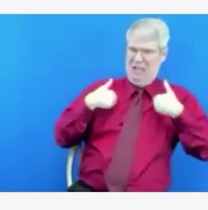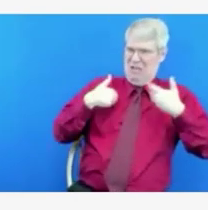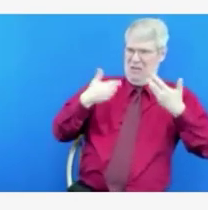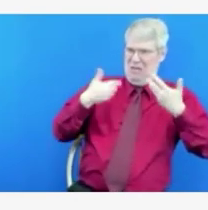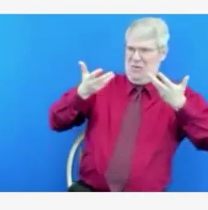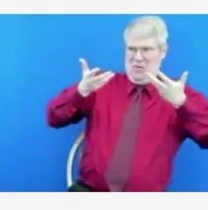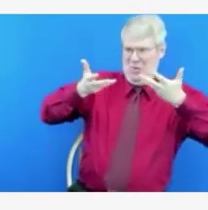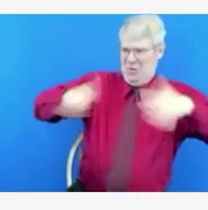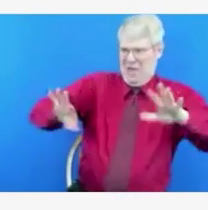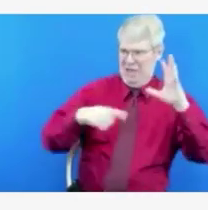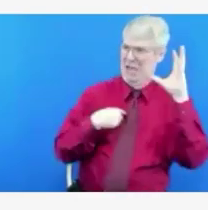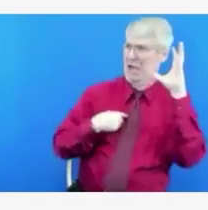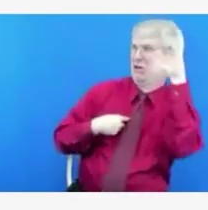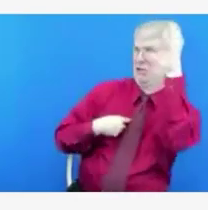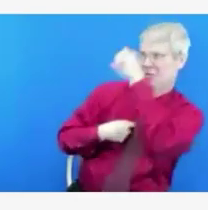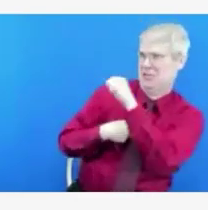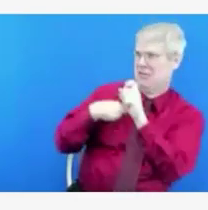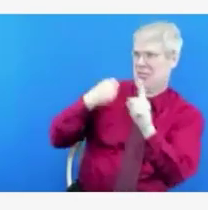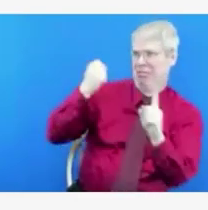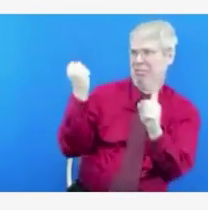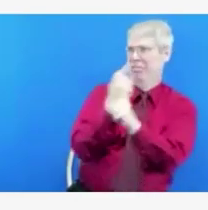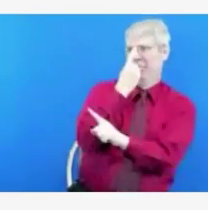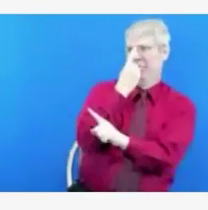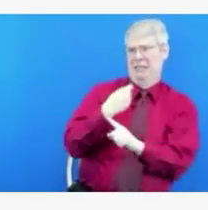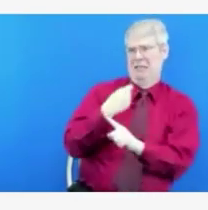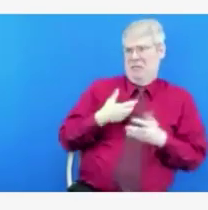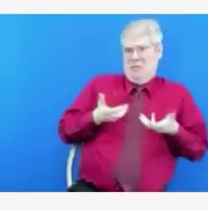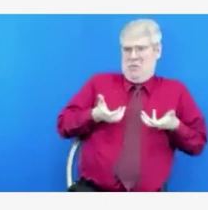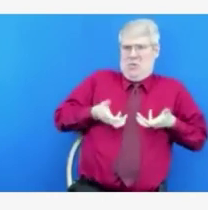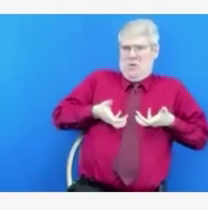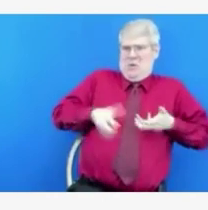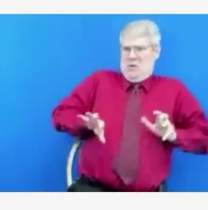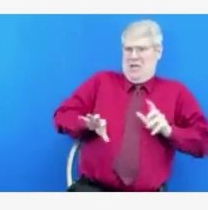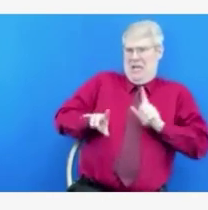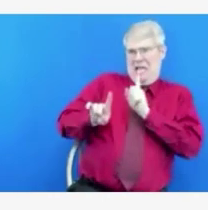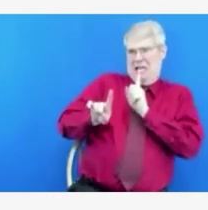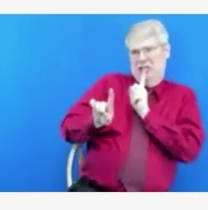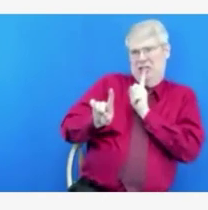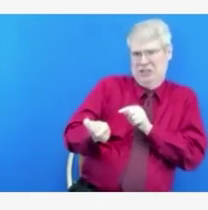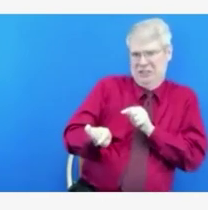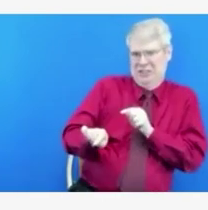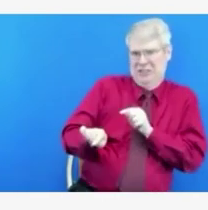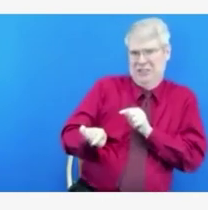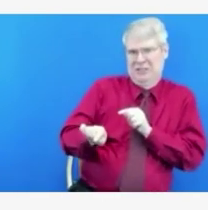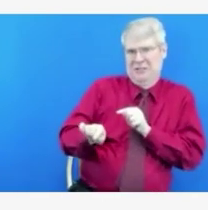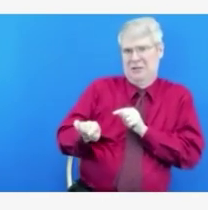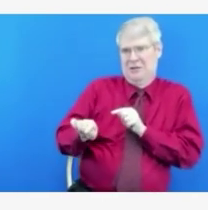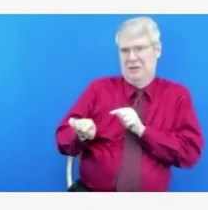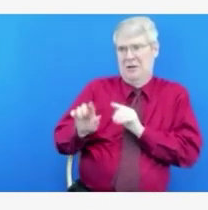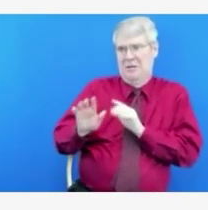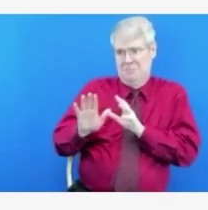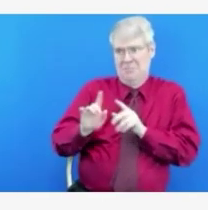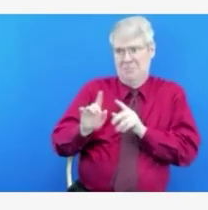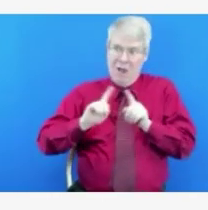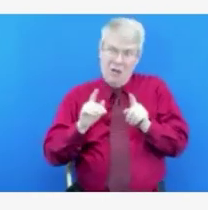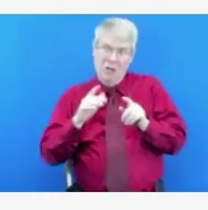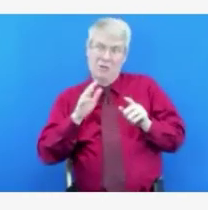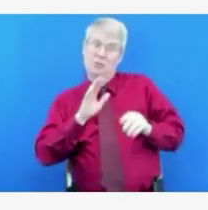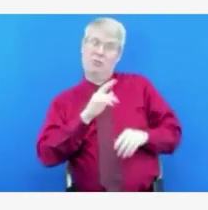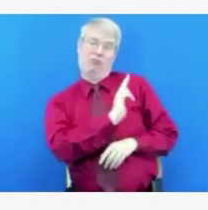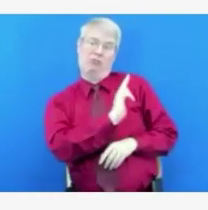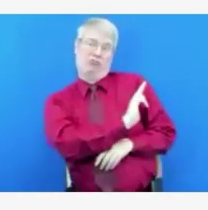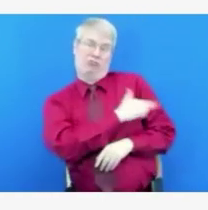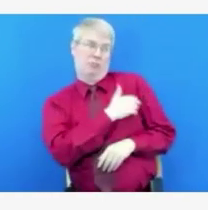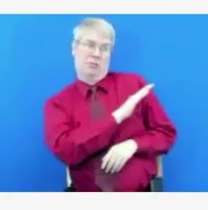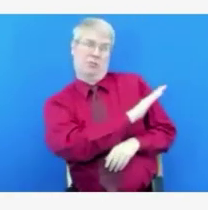does look like our hospitalization data has gone down a little bit in the last few days, but our admissions are still not going down.